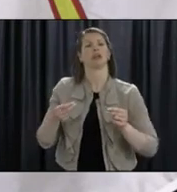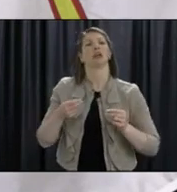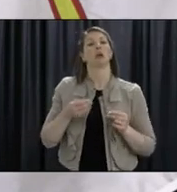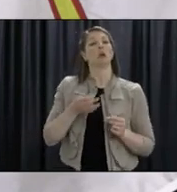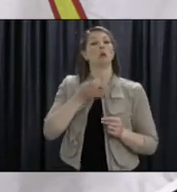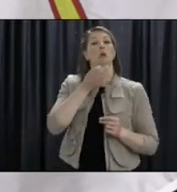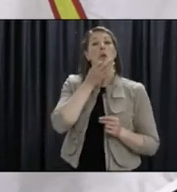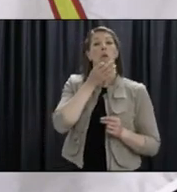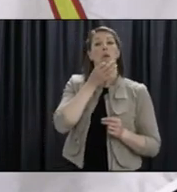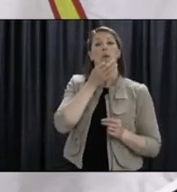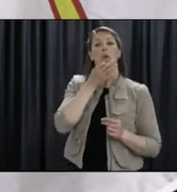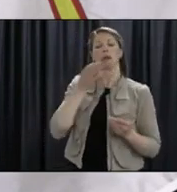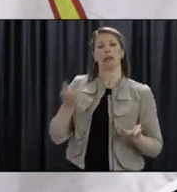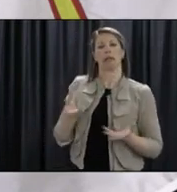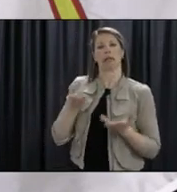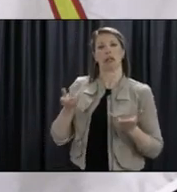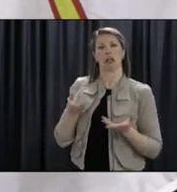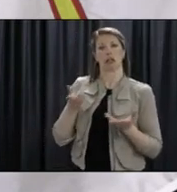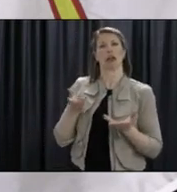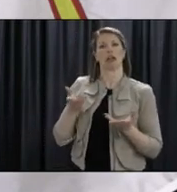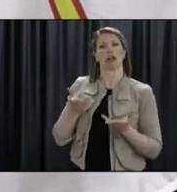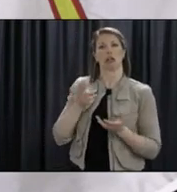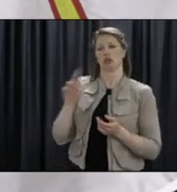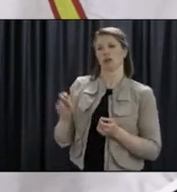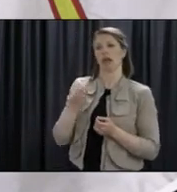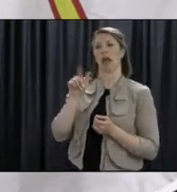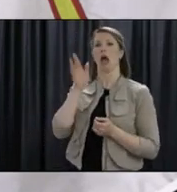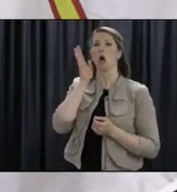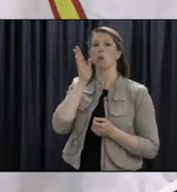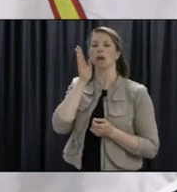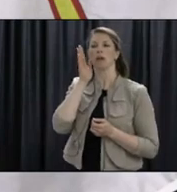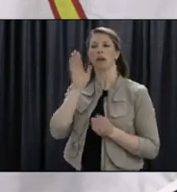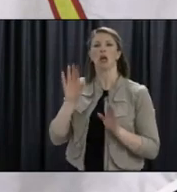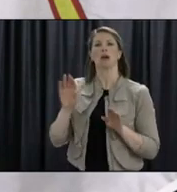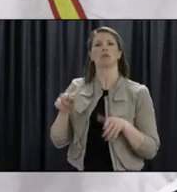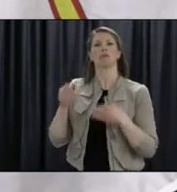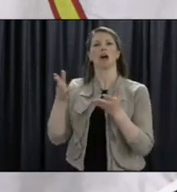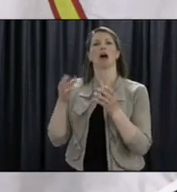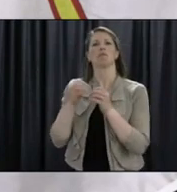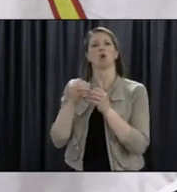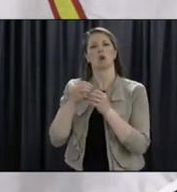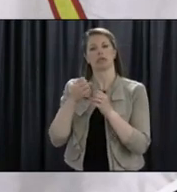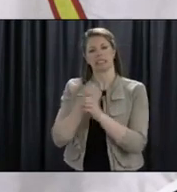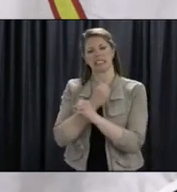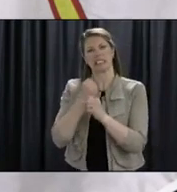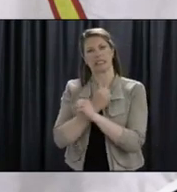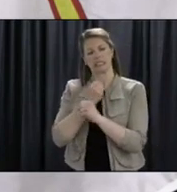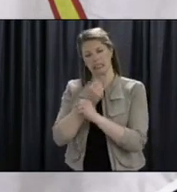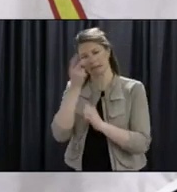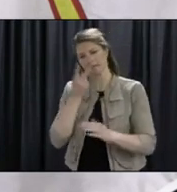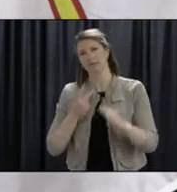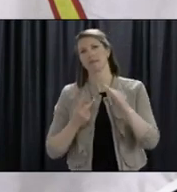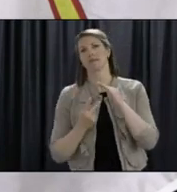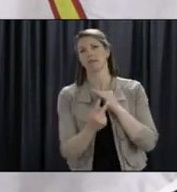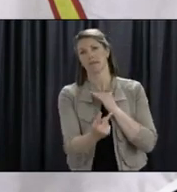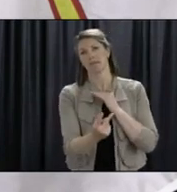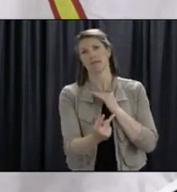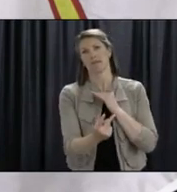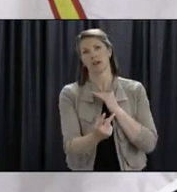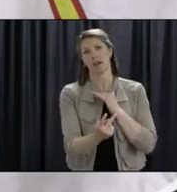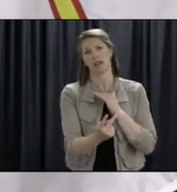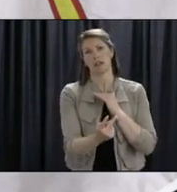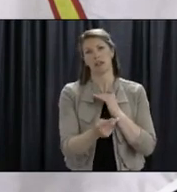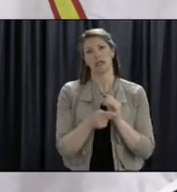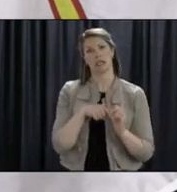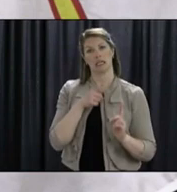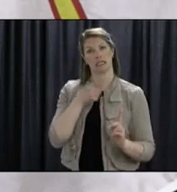to undertake, for which we've gathered the data, will actually account for the spatial structure. And I think we'll really